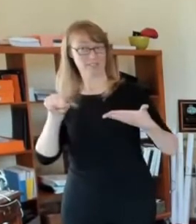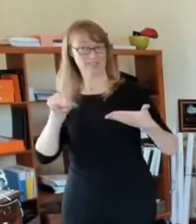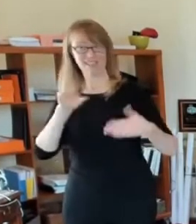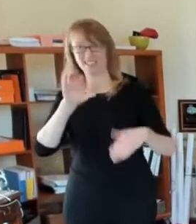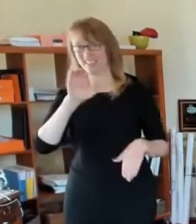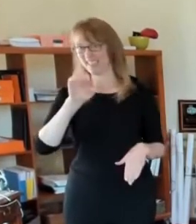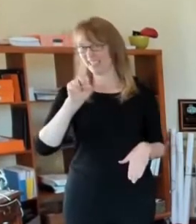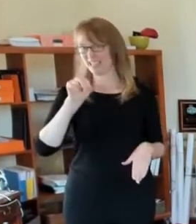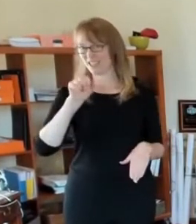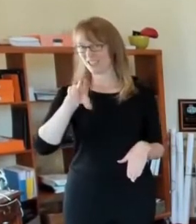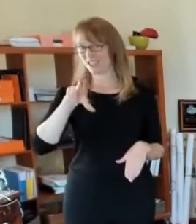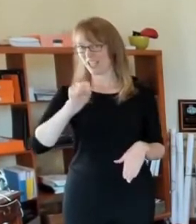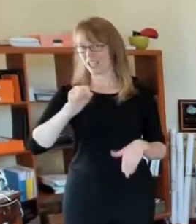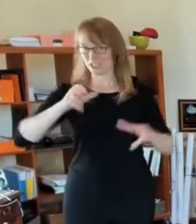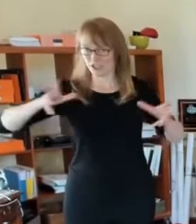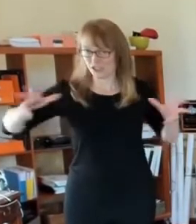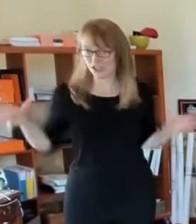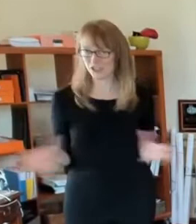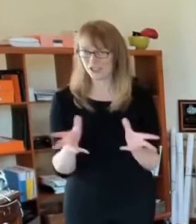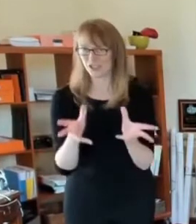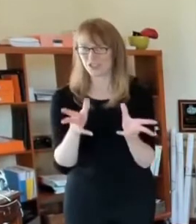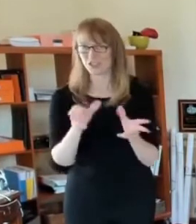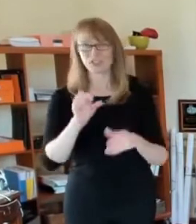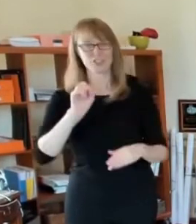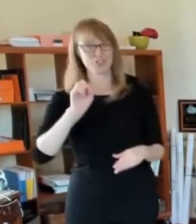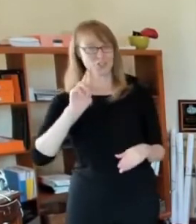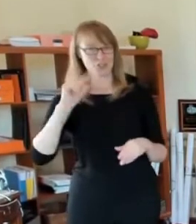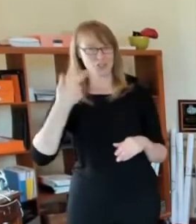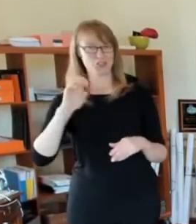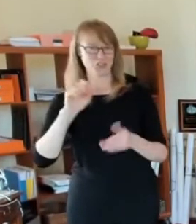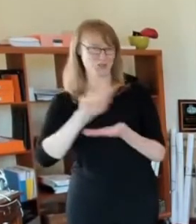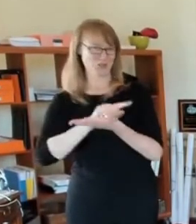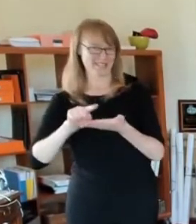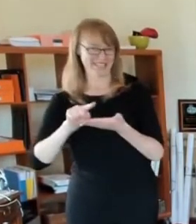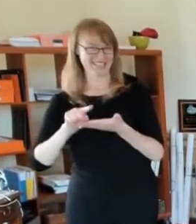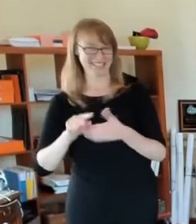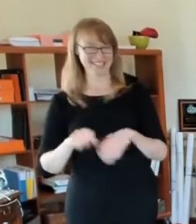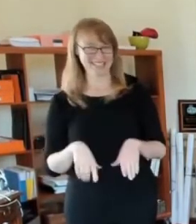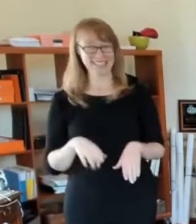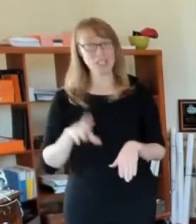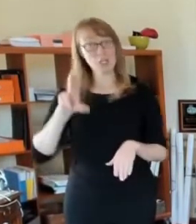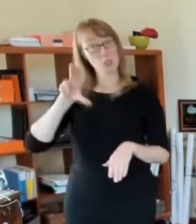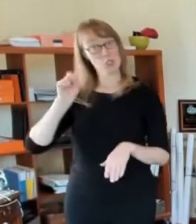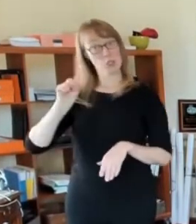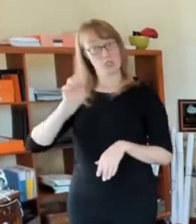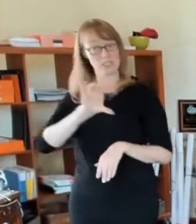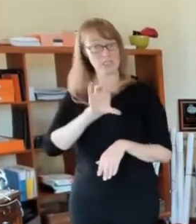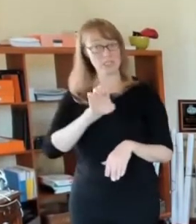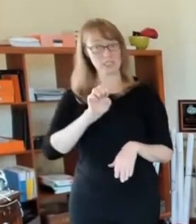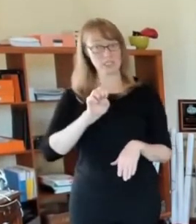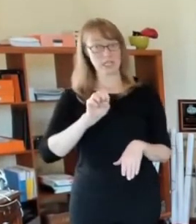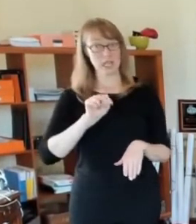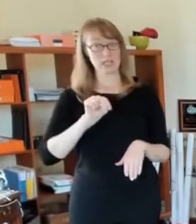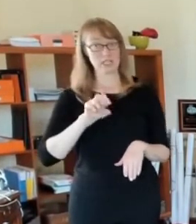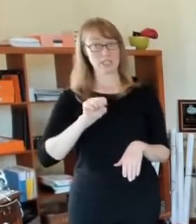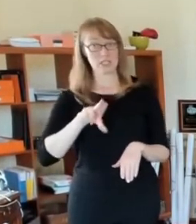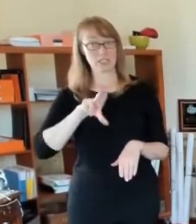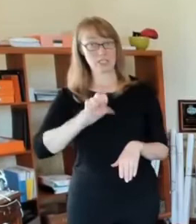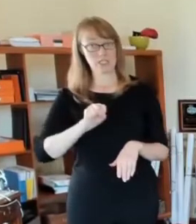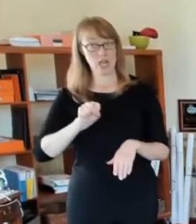week nationally. Uh, it's an initiative, you know, by the US Census Bureau to just double down